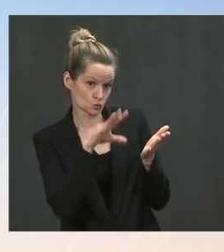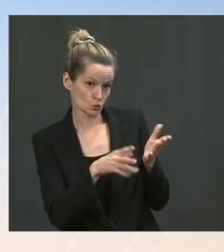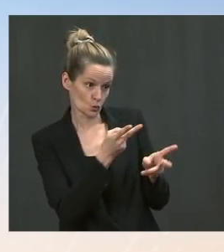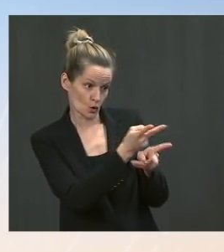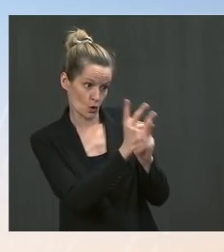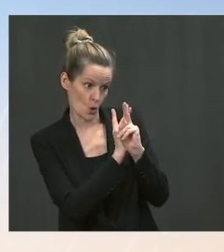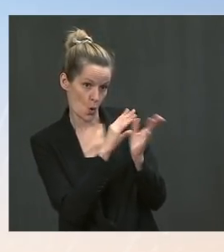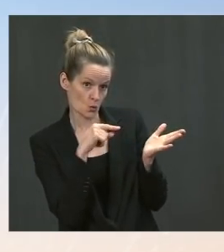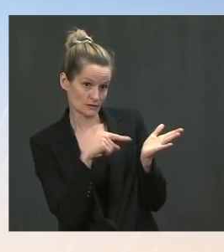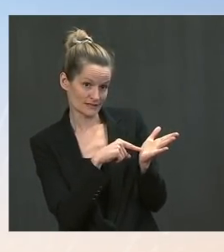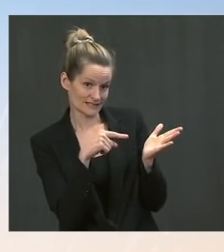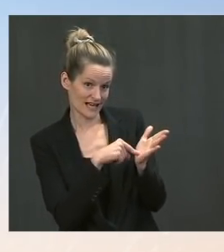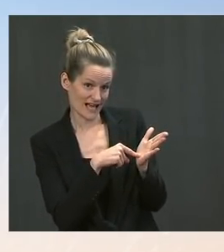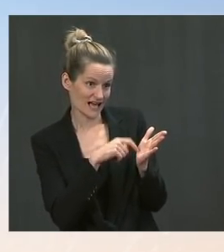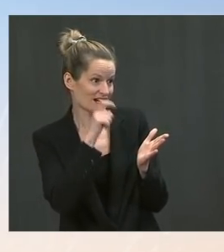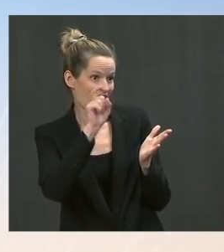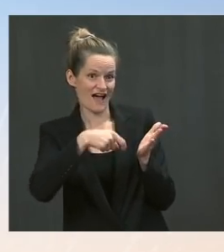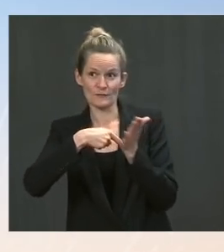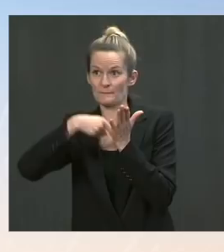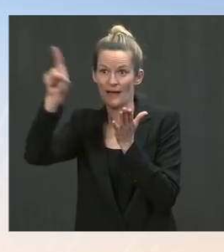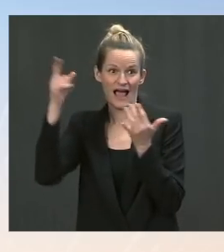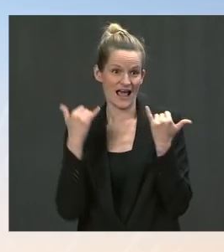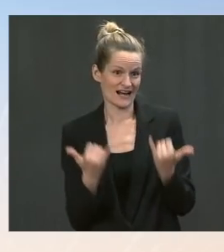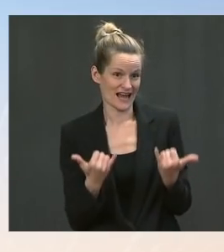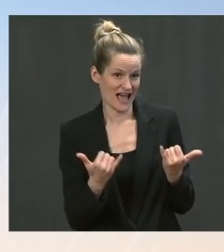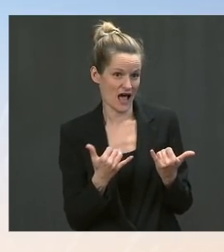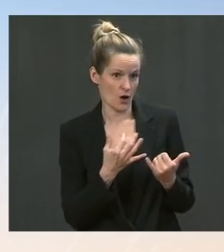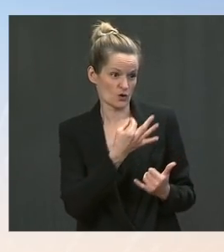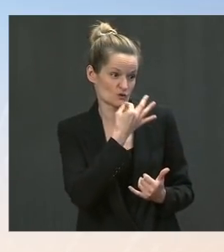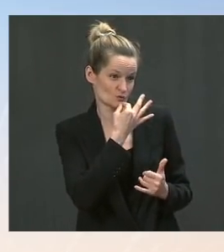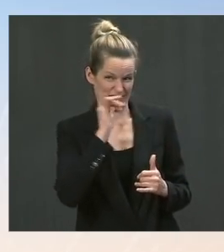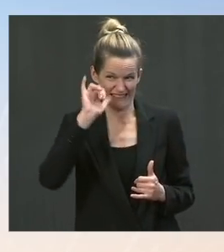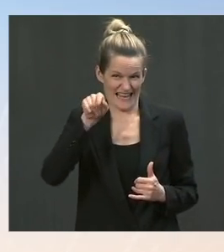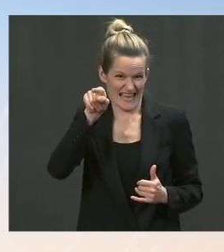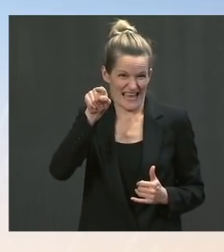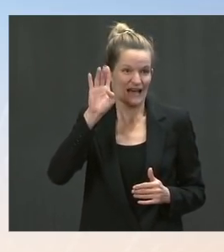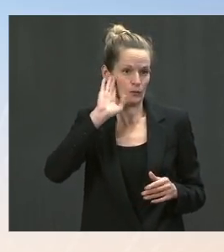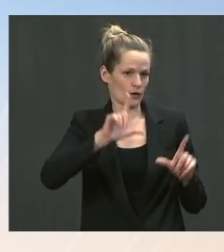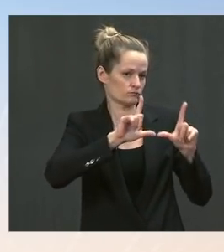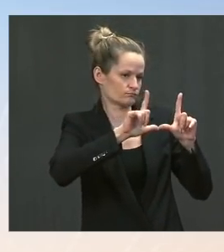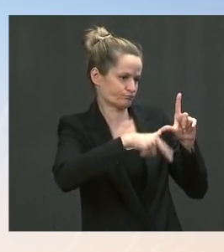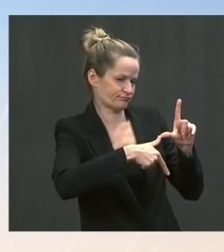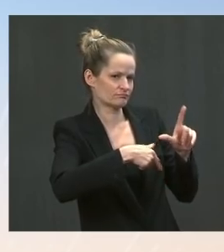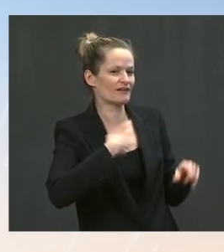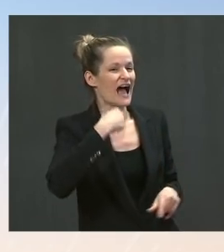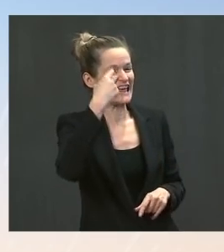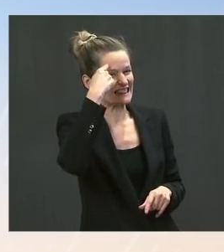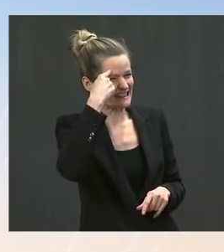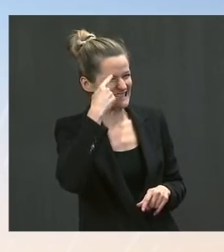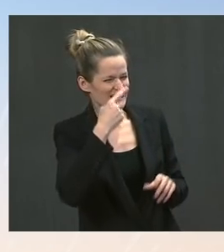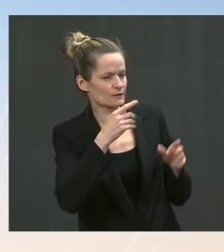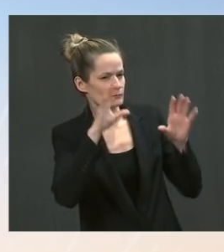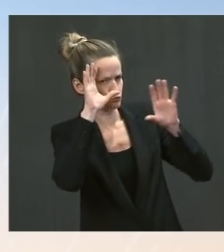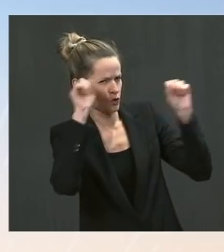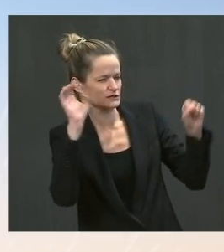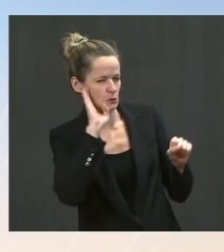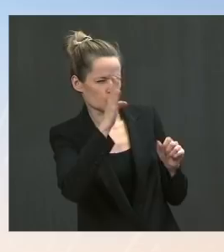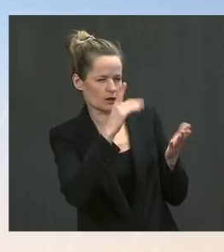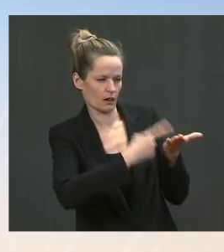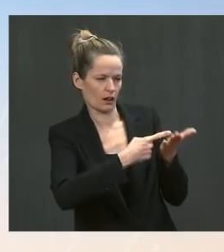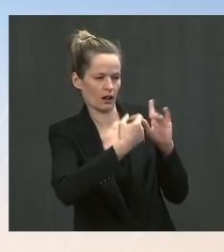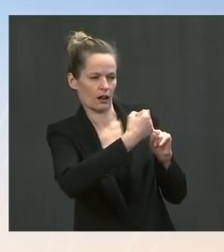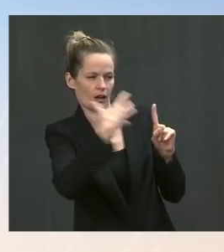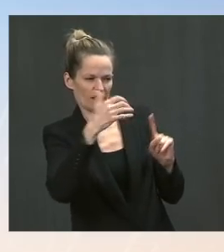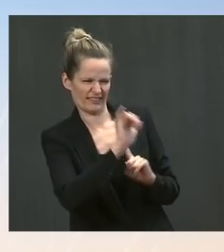Slightly different, but also hugely impactful. I expect we'll have more on that soon as well. The and there are some insurance companies, experts